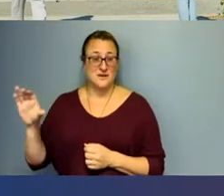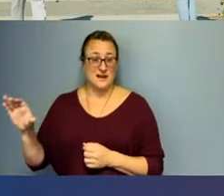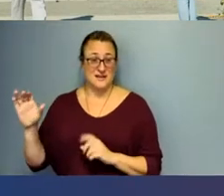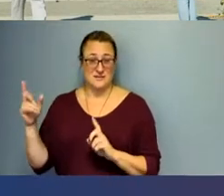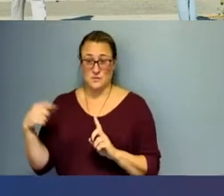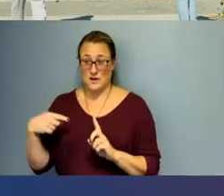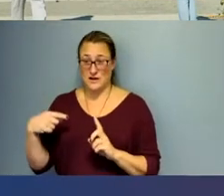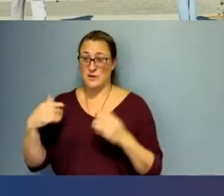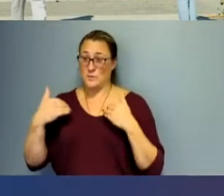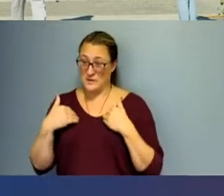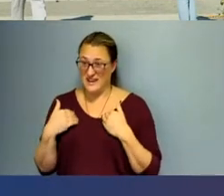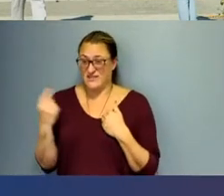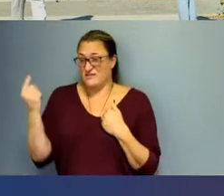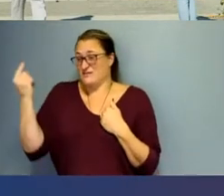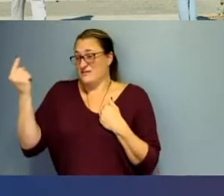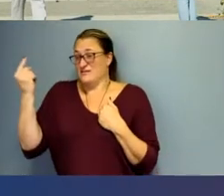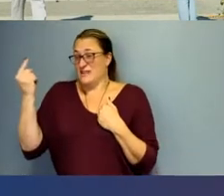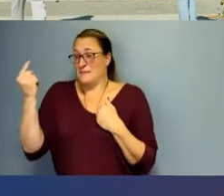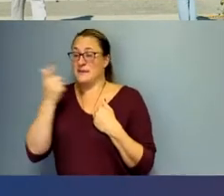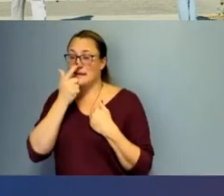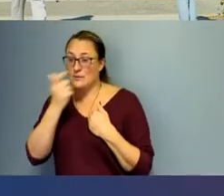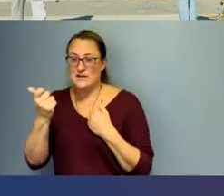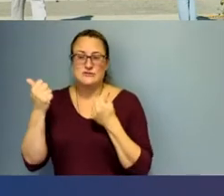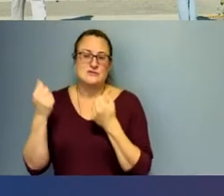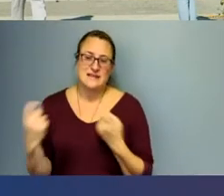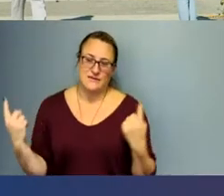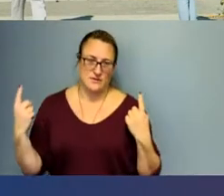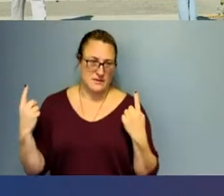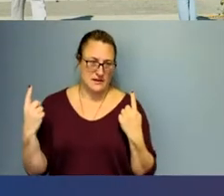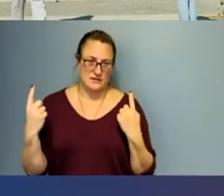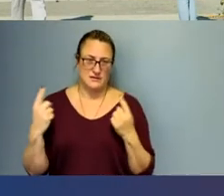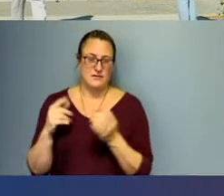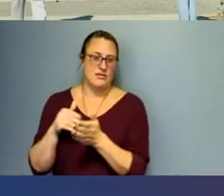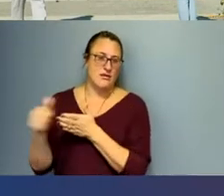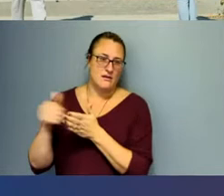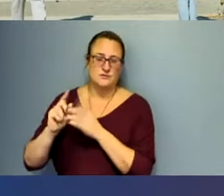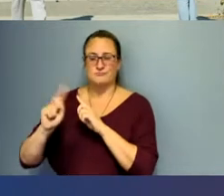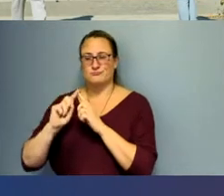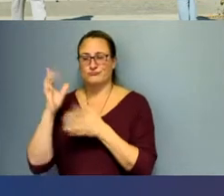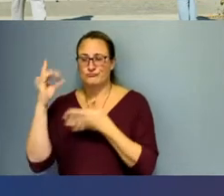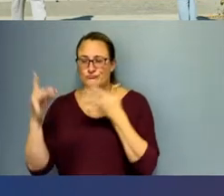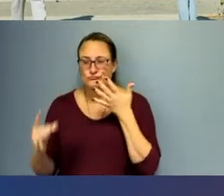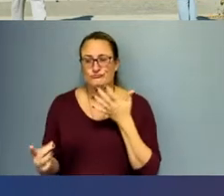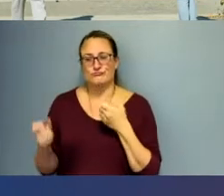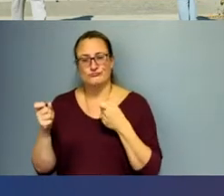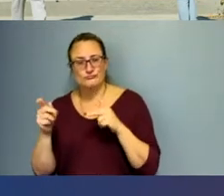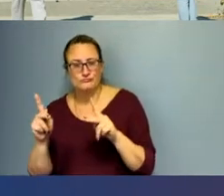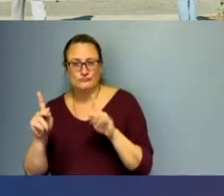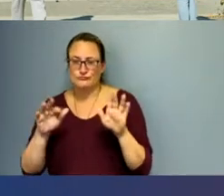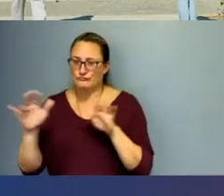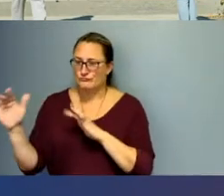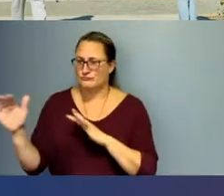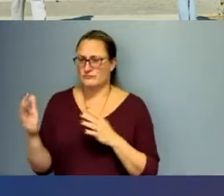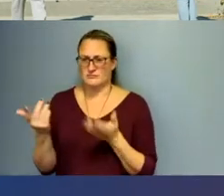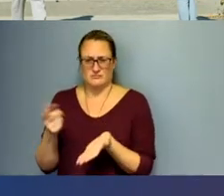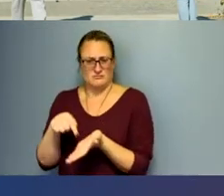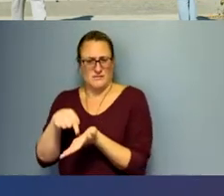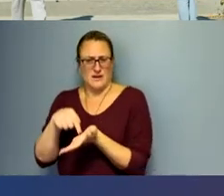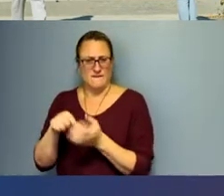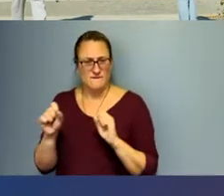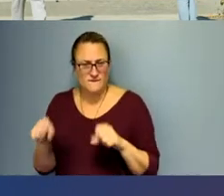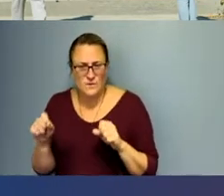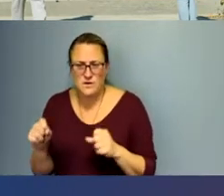We have something for everyone. Thousands of options. We're affordable and convenient. We have three campus locations.